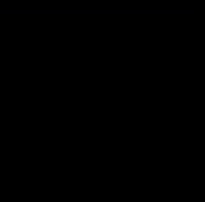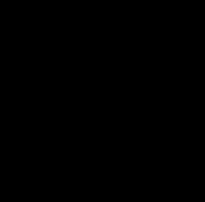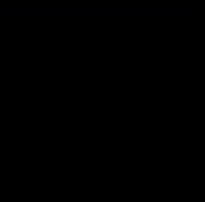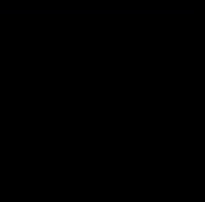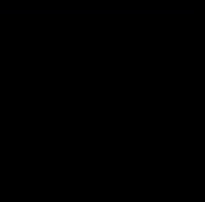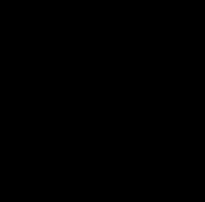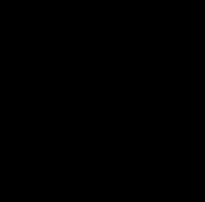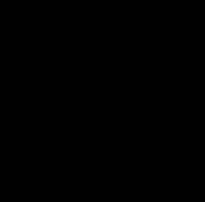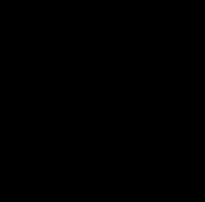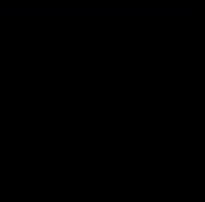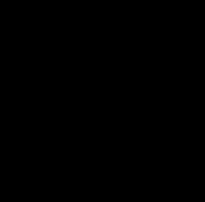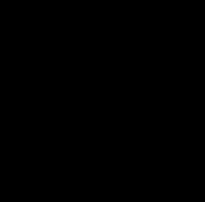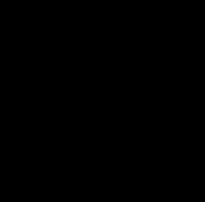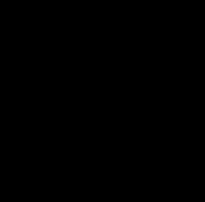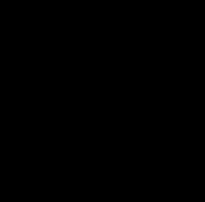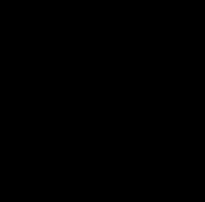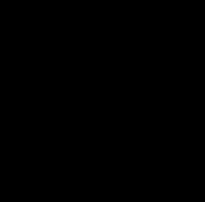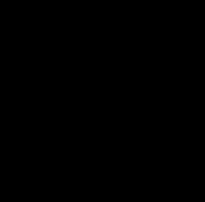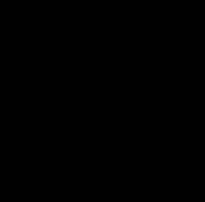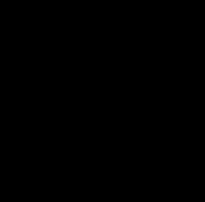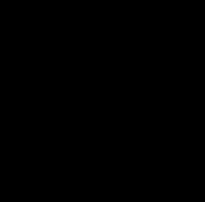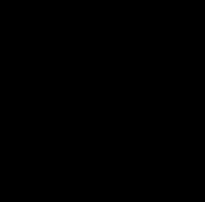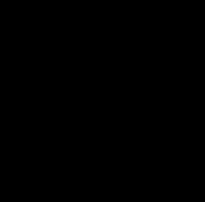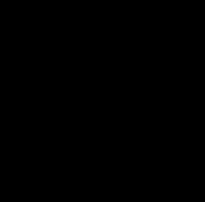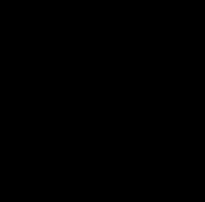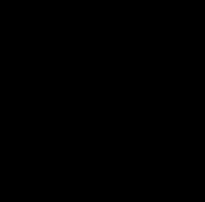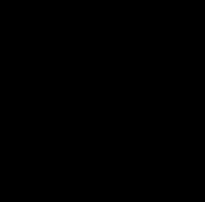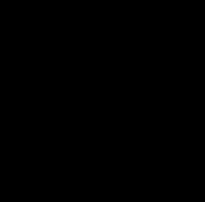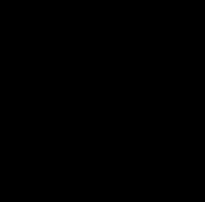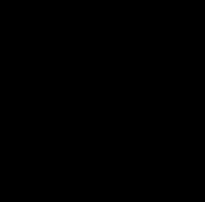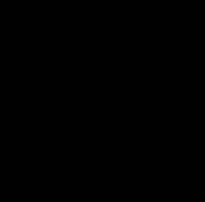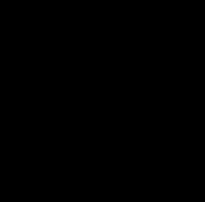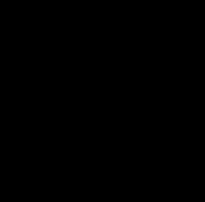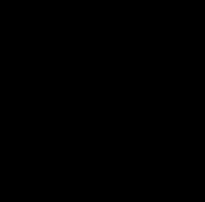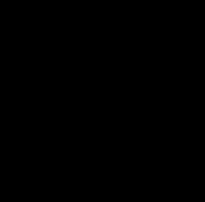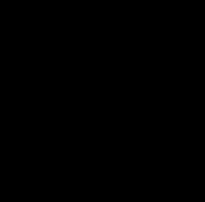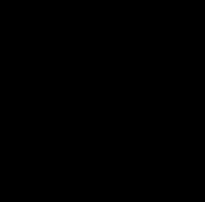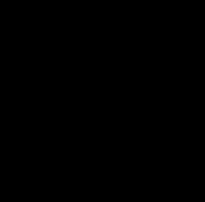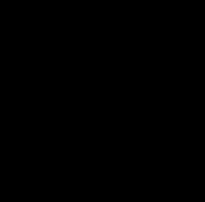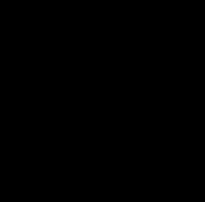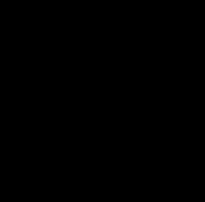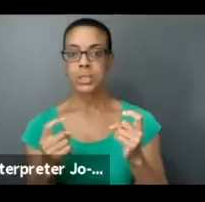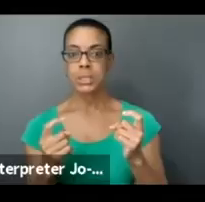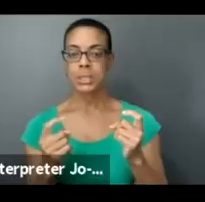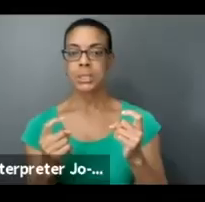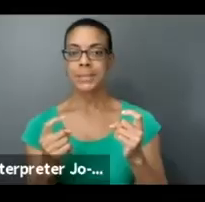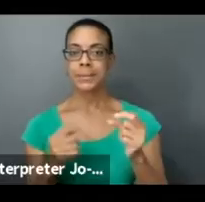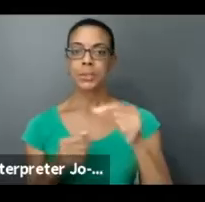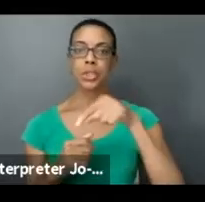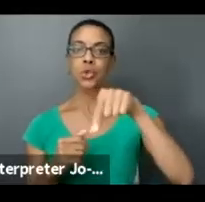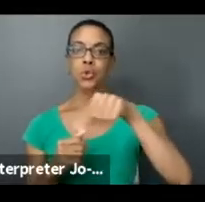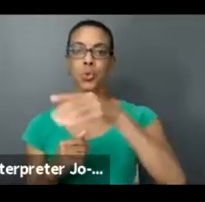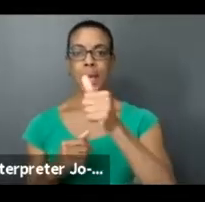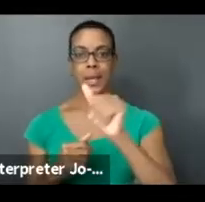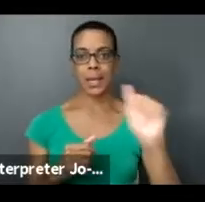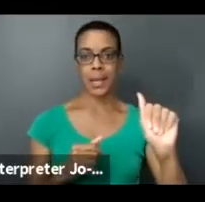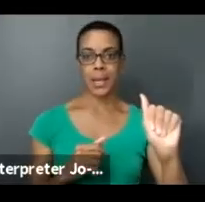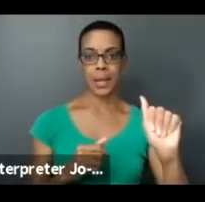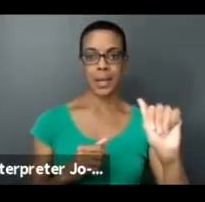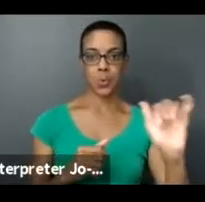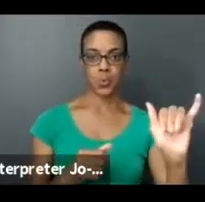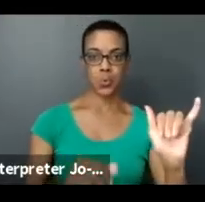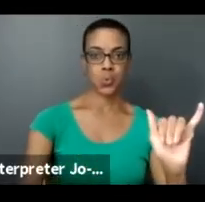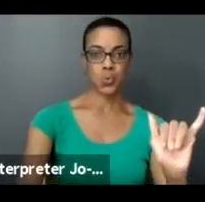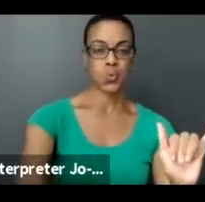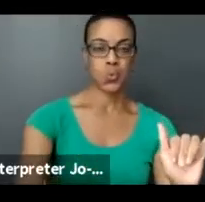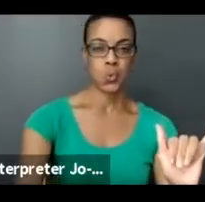Okay, I see that there are some comments in or questions in the comment section as well. So I'm just checking to make sure I